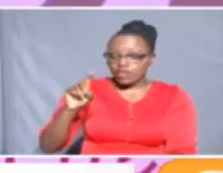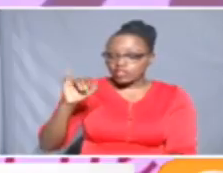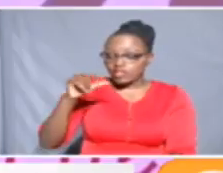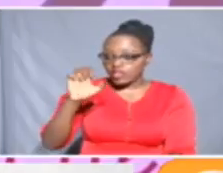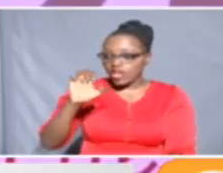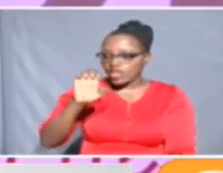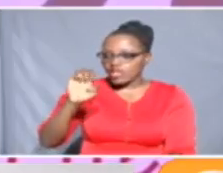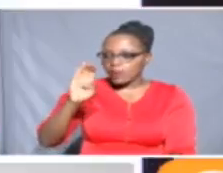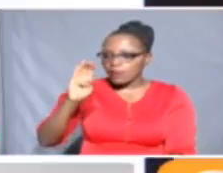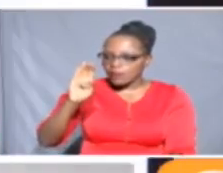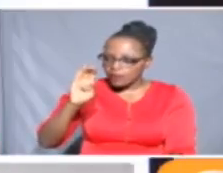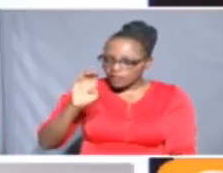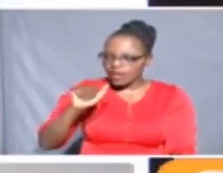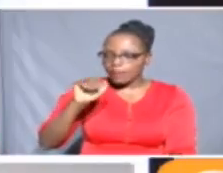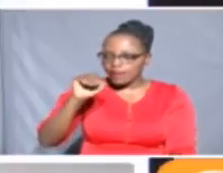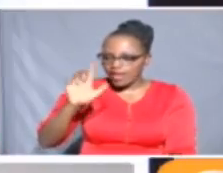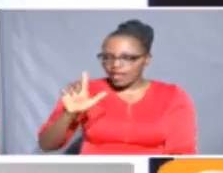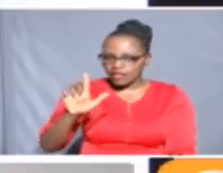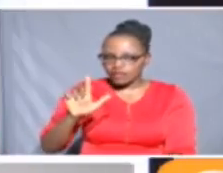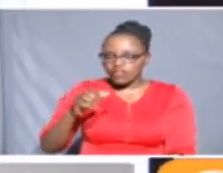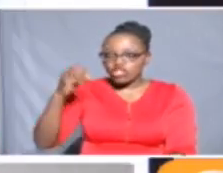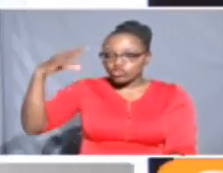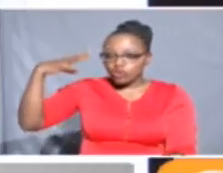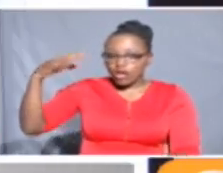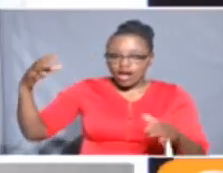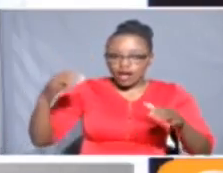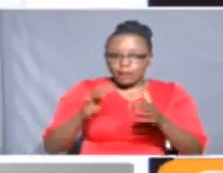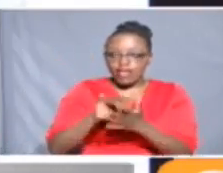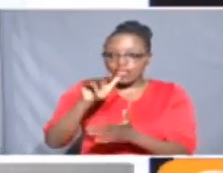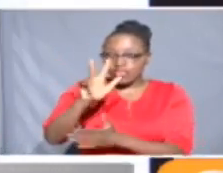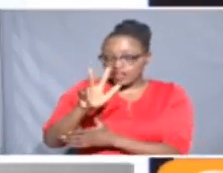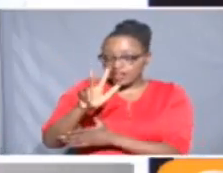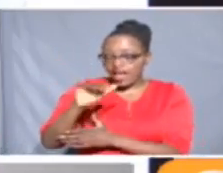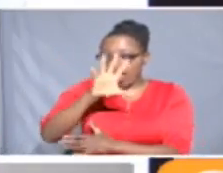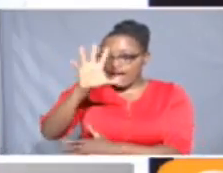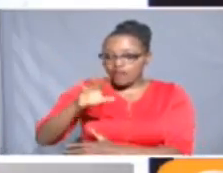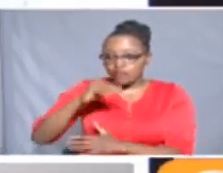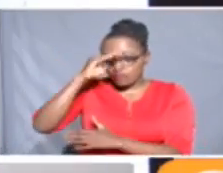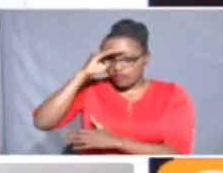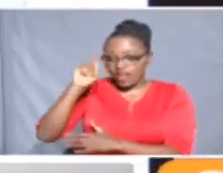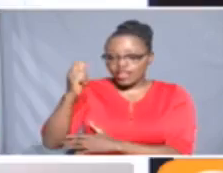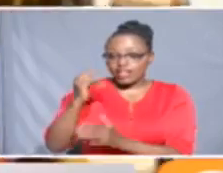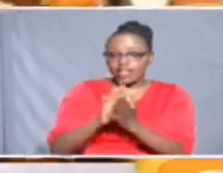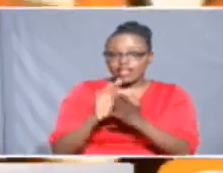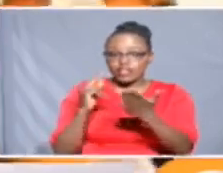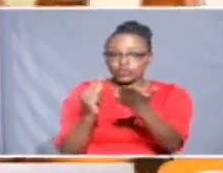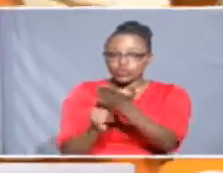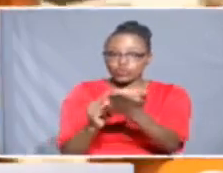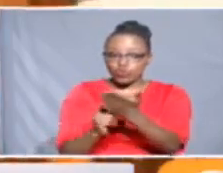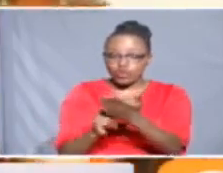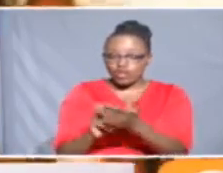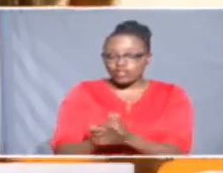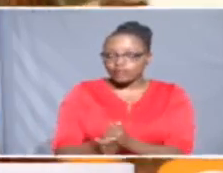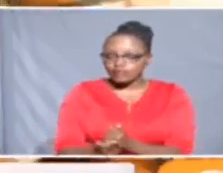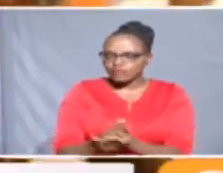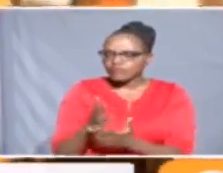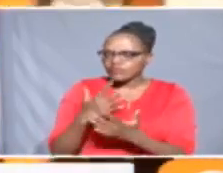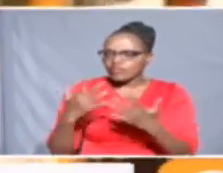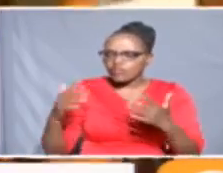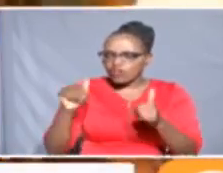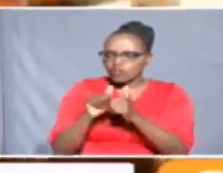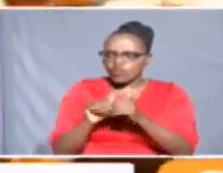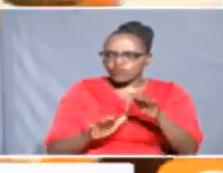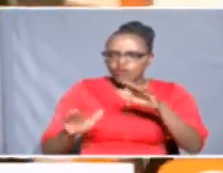EABL's parent farm, deliver solar energy at three African breweries in Kenya and Uganda. New biomass equipment will